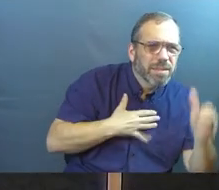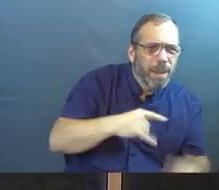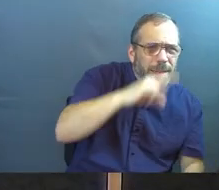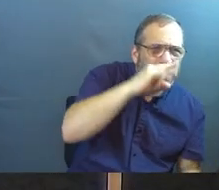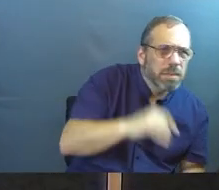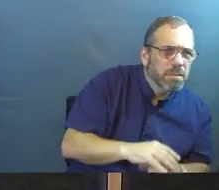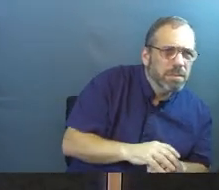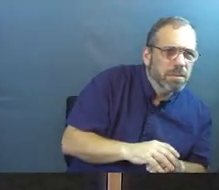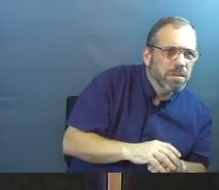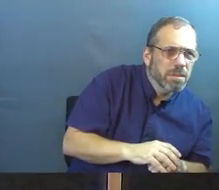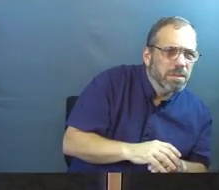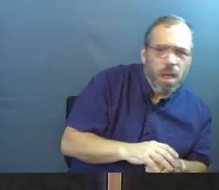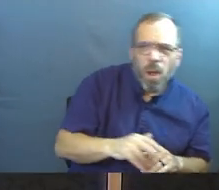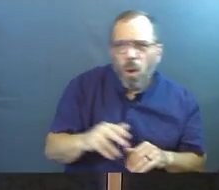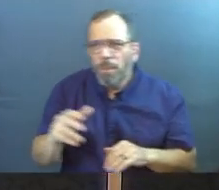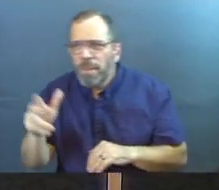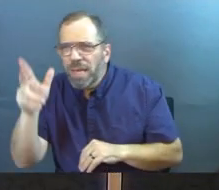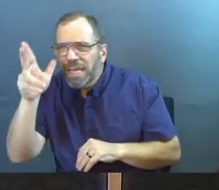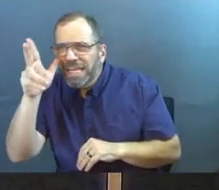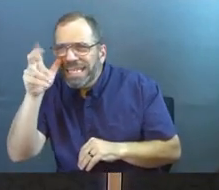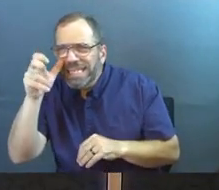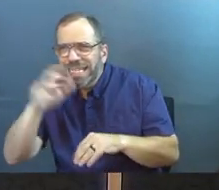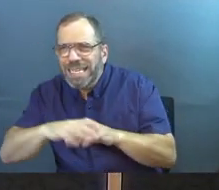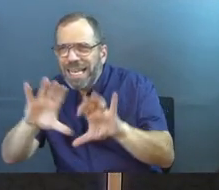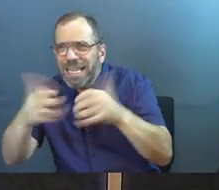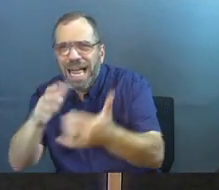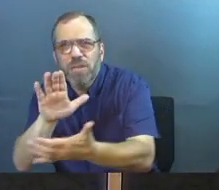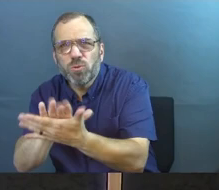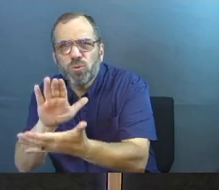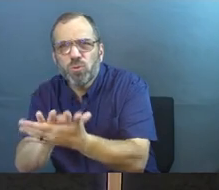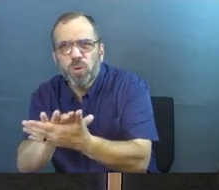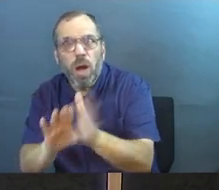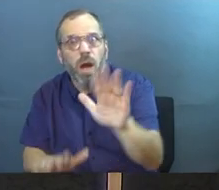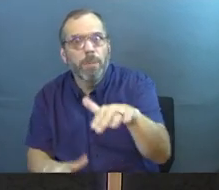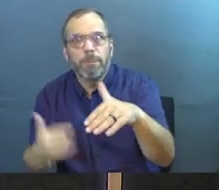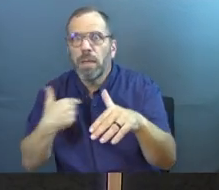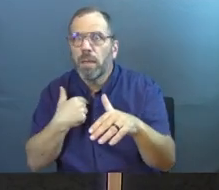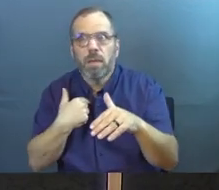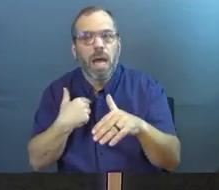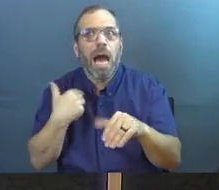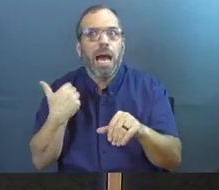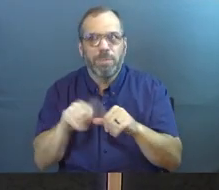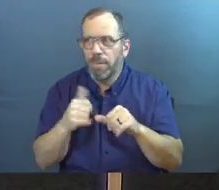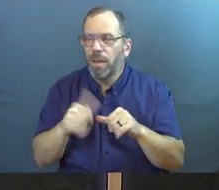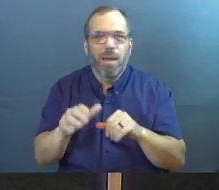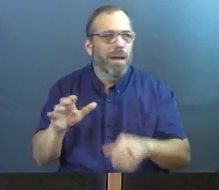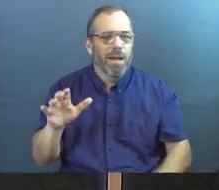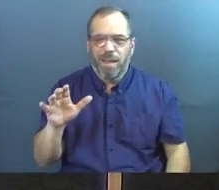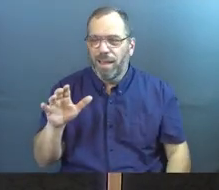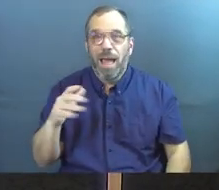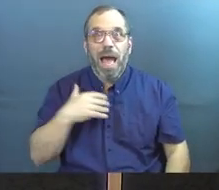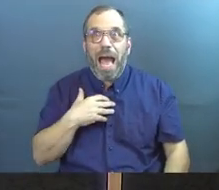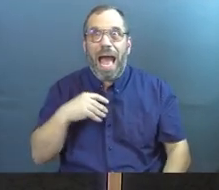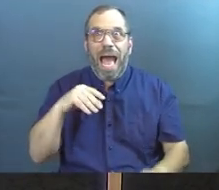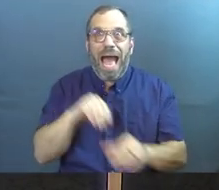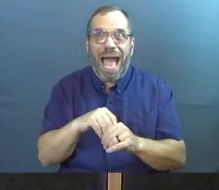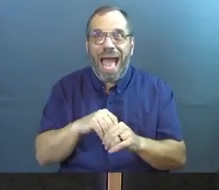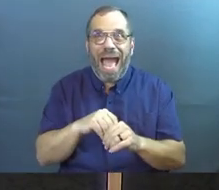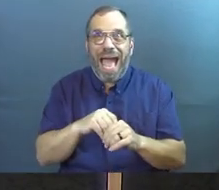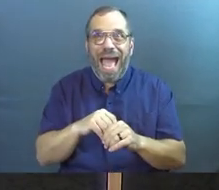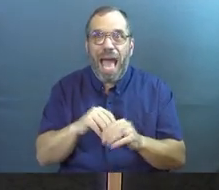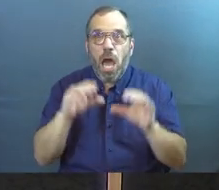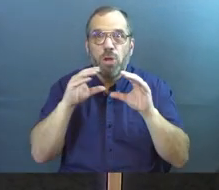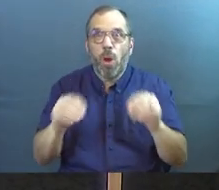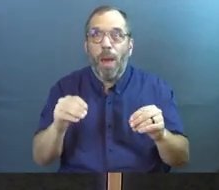my kids? Maybe it's about listening in class, right? Because, like, I can definitely relate. Like, there's some times that I've been a no